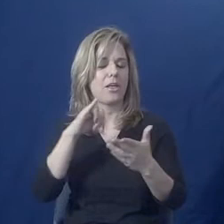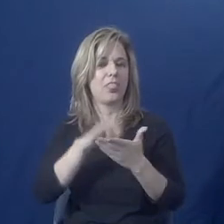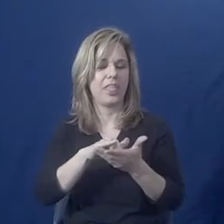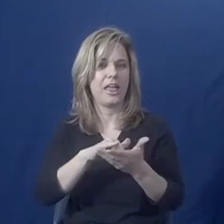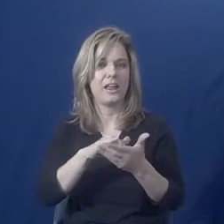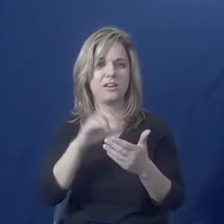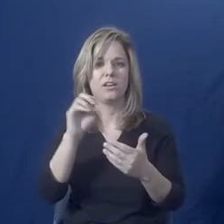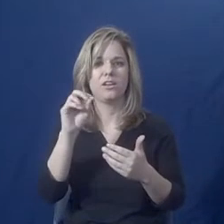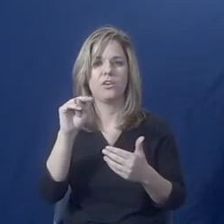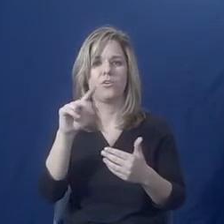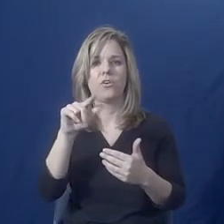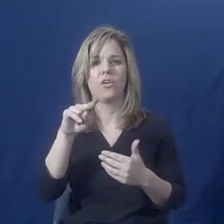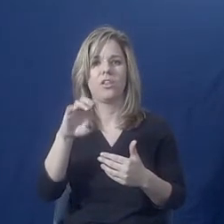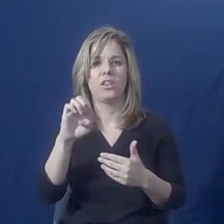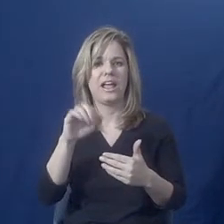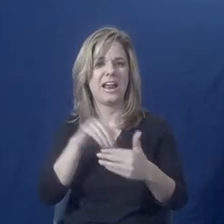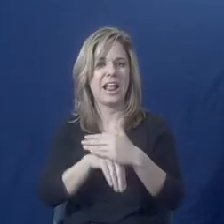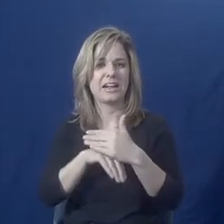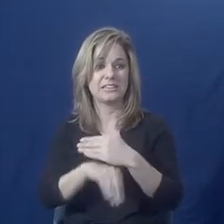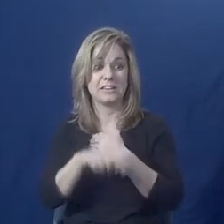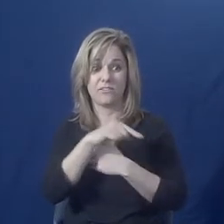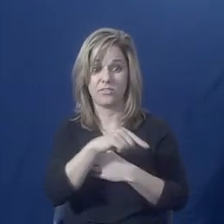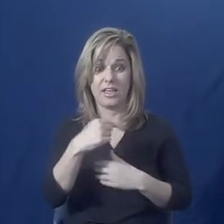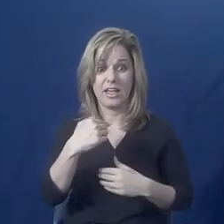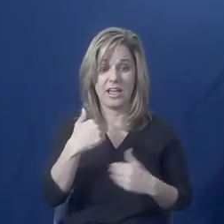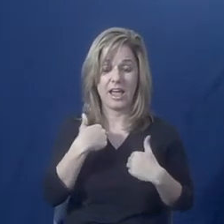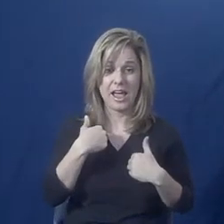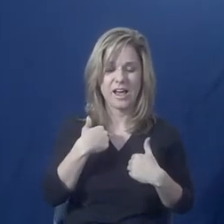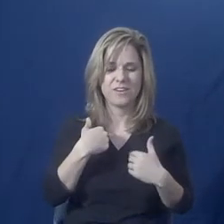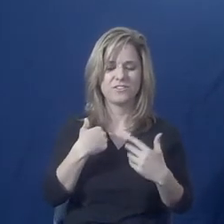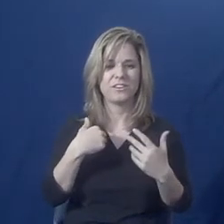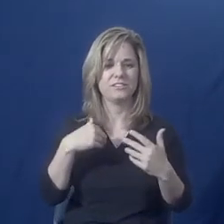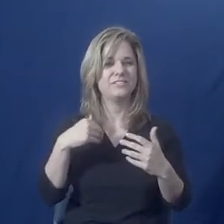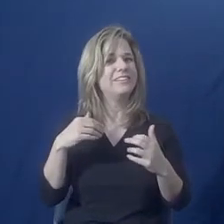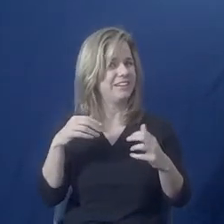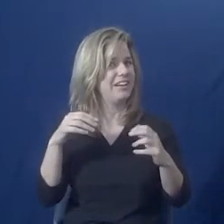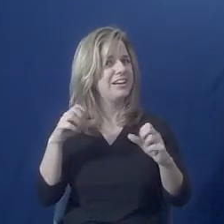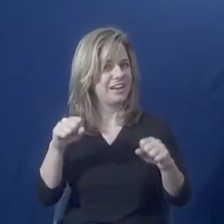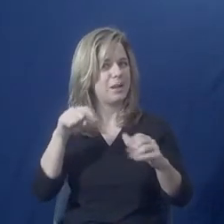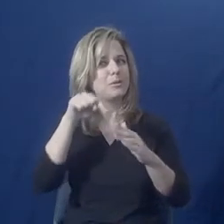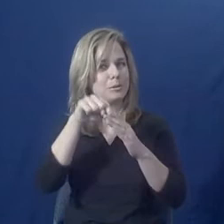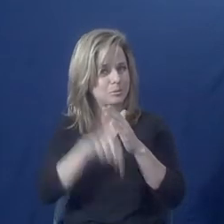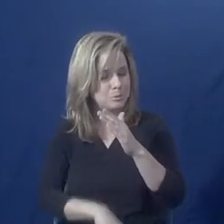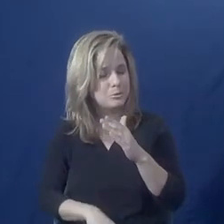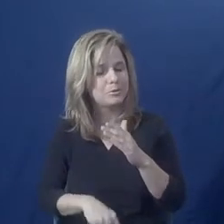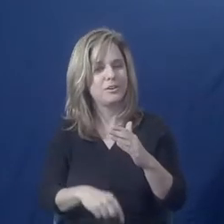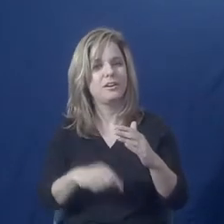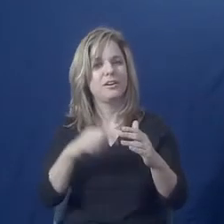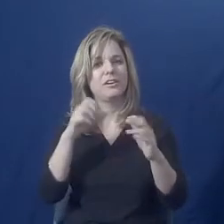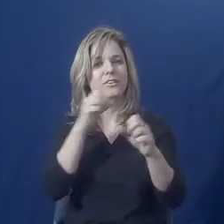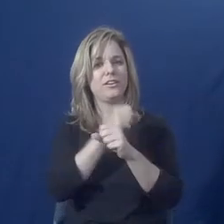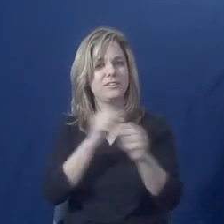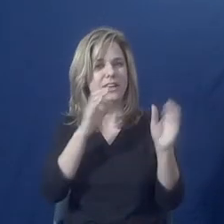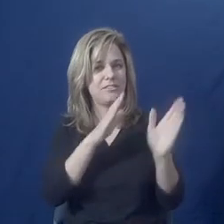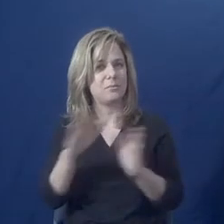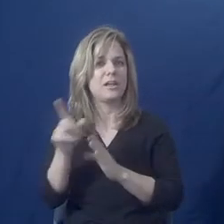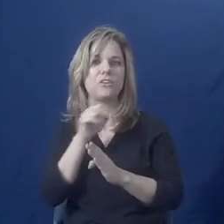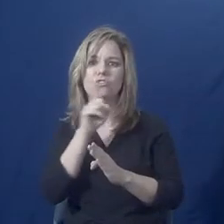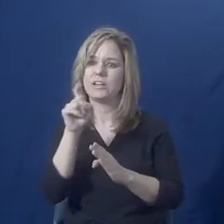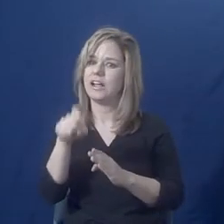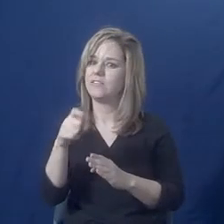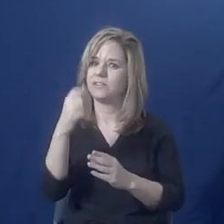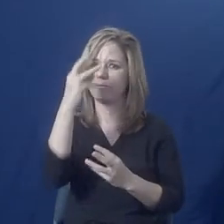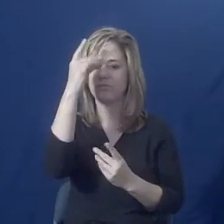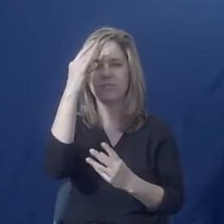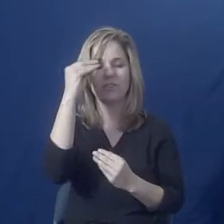intricacies of the safety things that are necessary for somebody to really understand, how do they all link together so that,